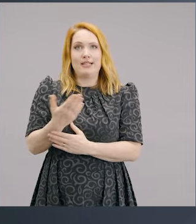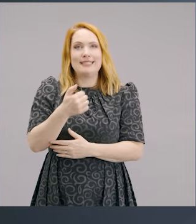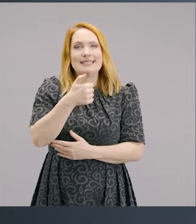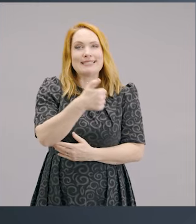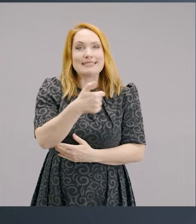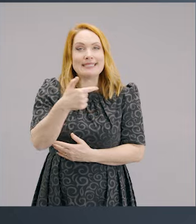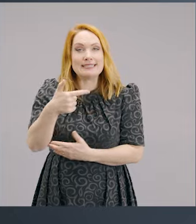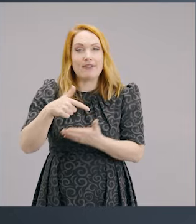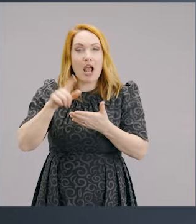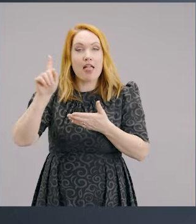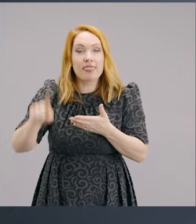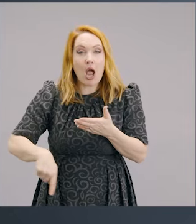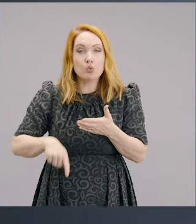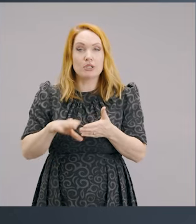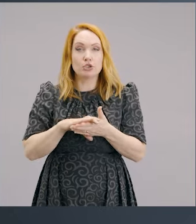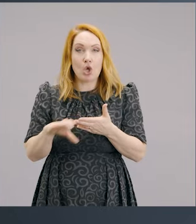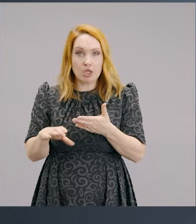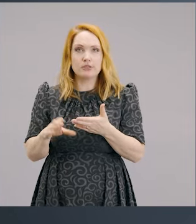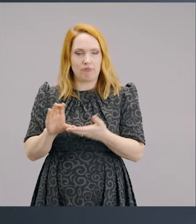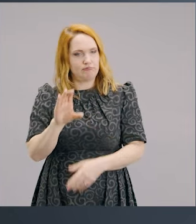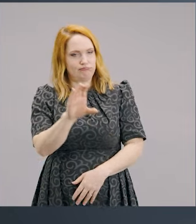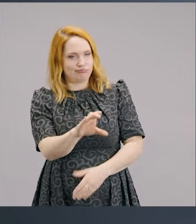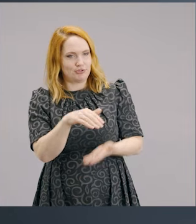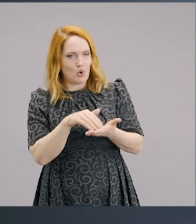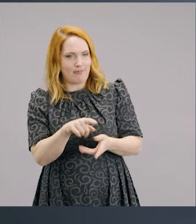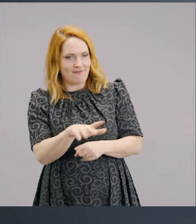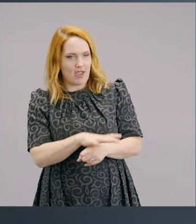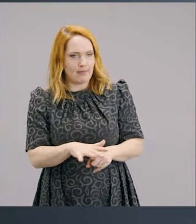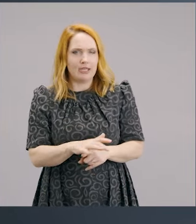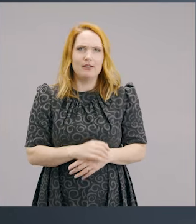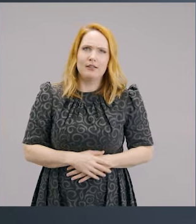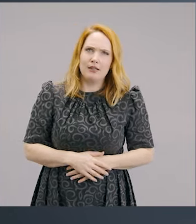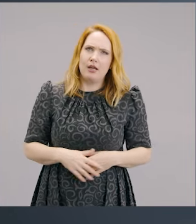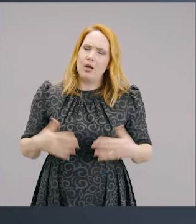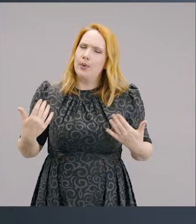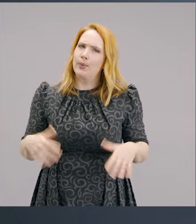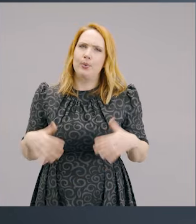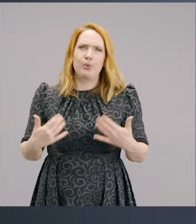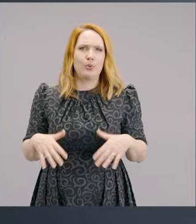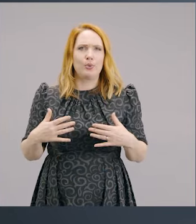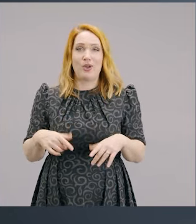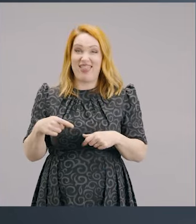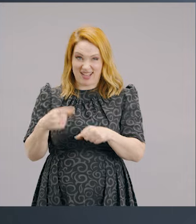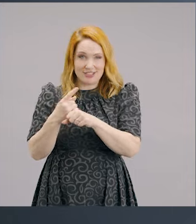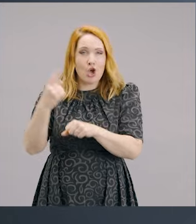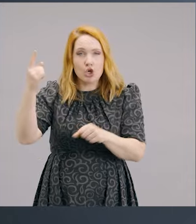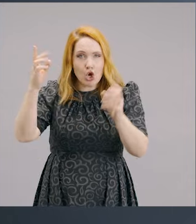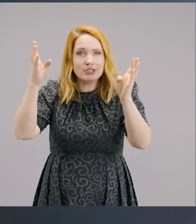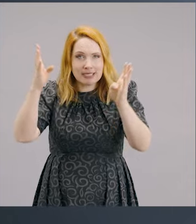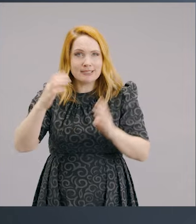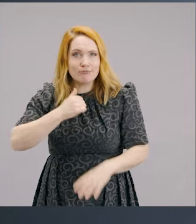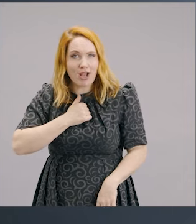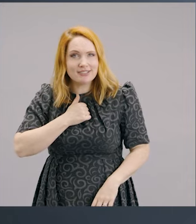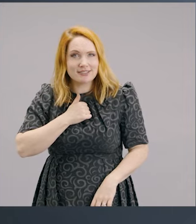This church raised $67,000 to be able to help them. Doesn't that just scream